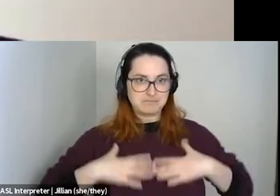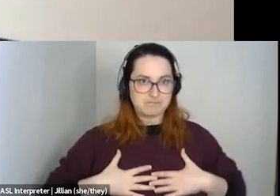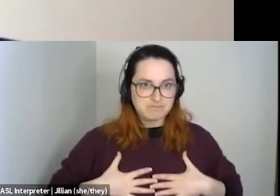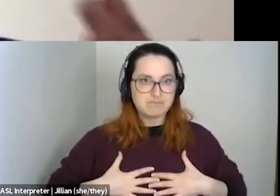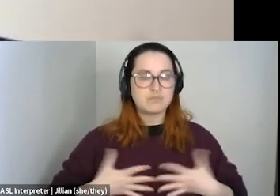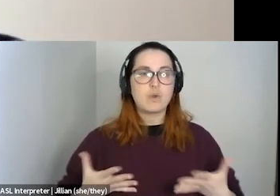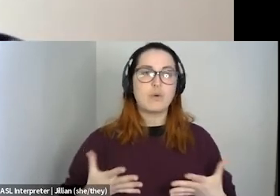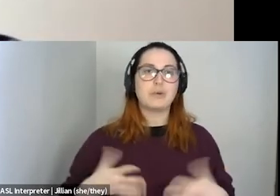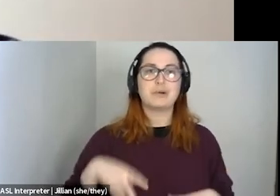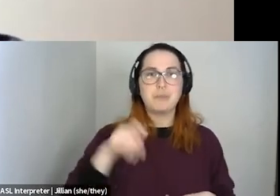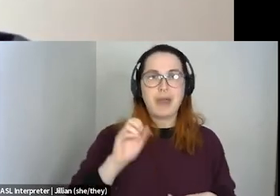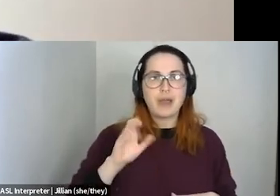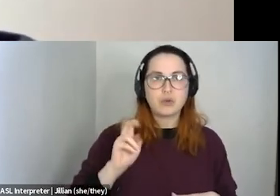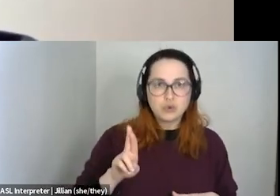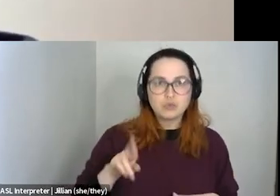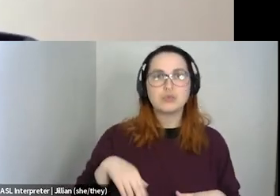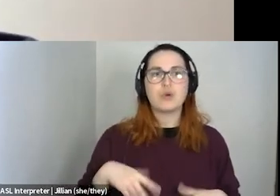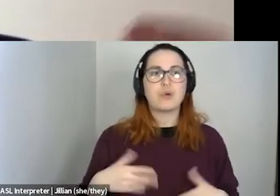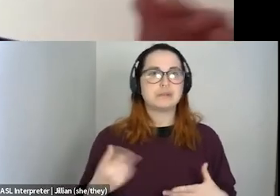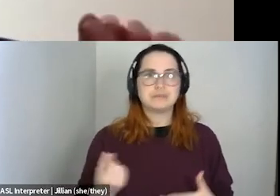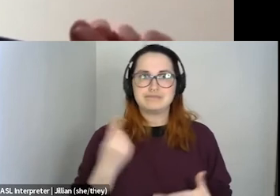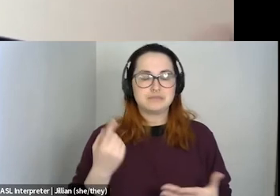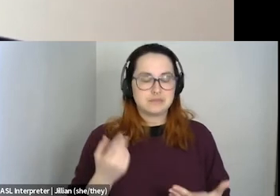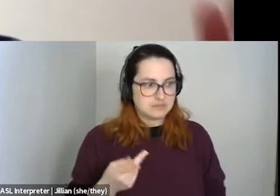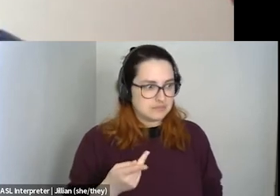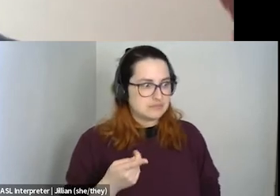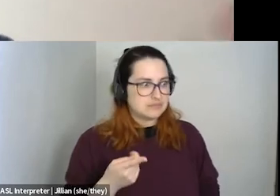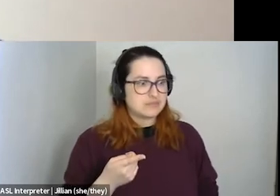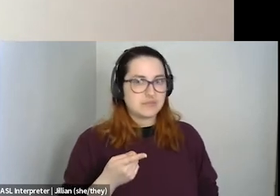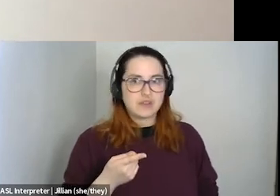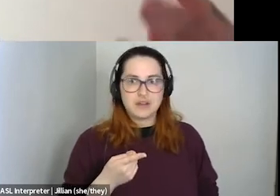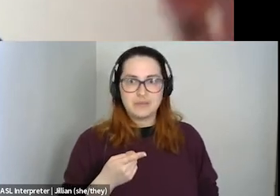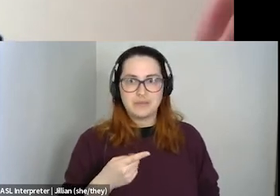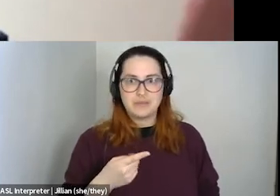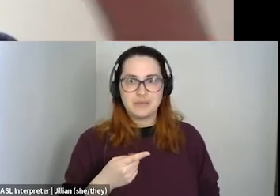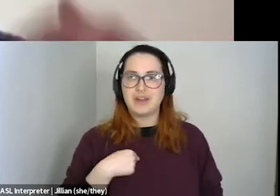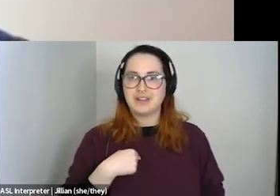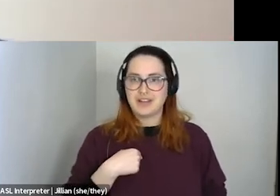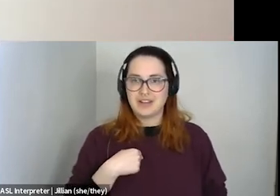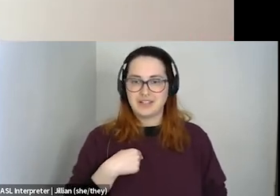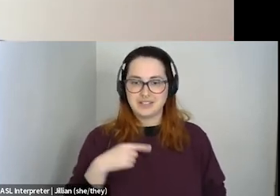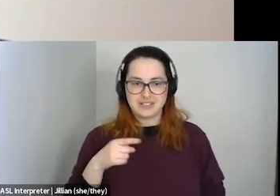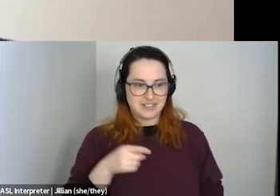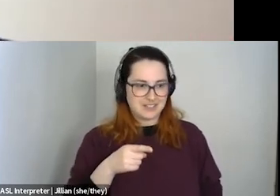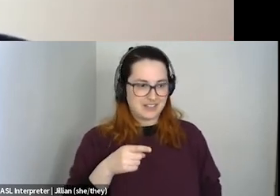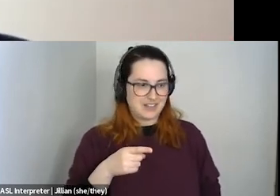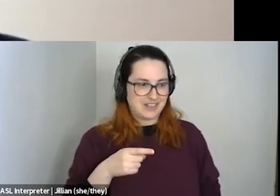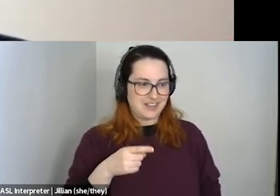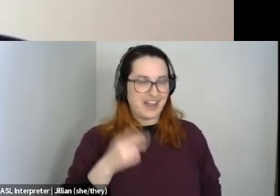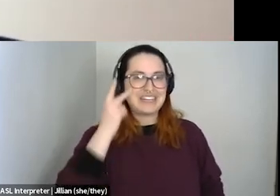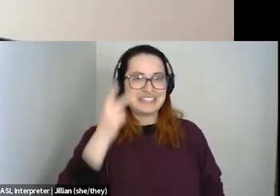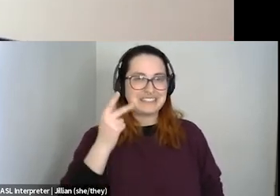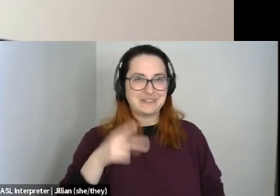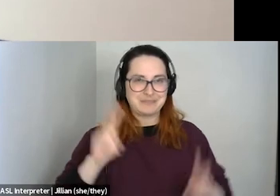or a gaff like in front of their eyes. Um, and I can hear and feel like them dropping their coat of